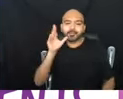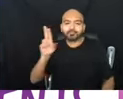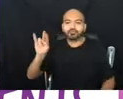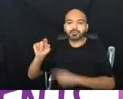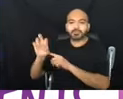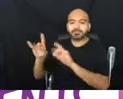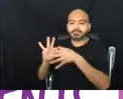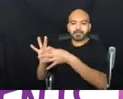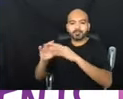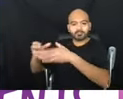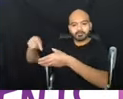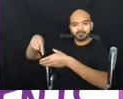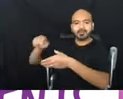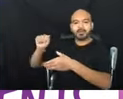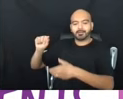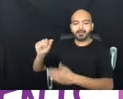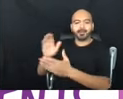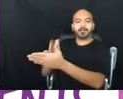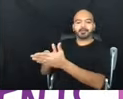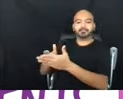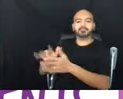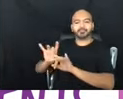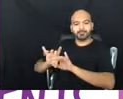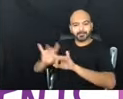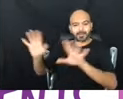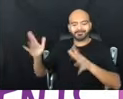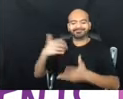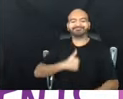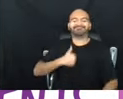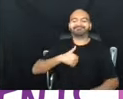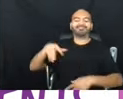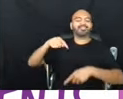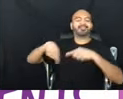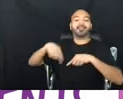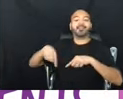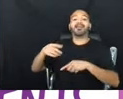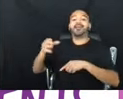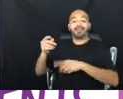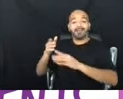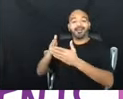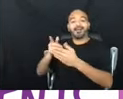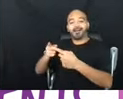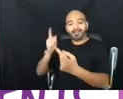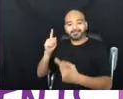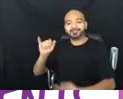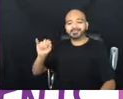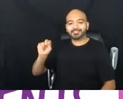um, Violence and Interest and, uh, sorry, and incarceration. You're gonna have to, um,